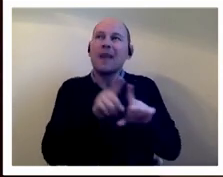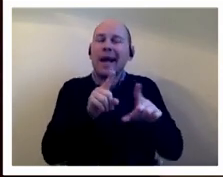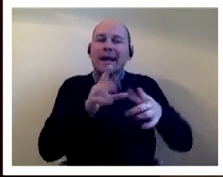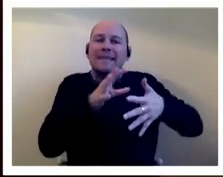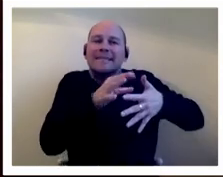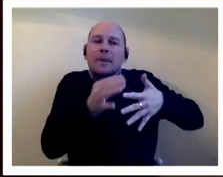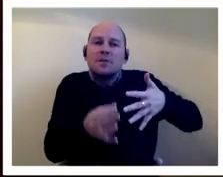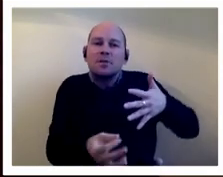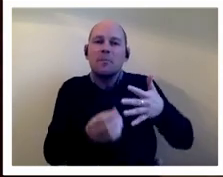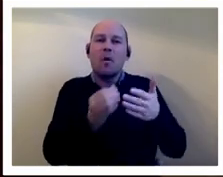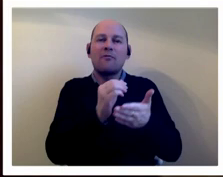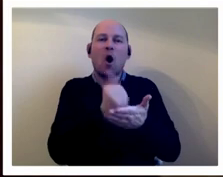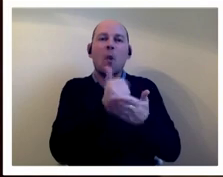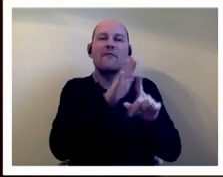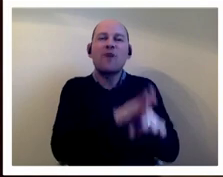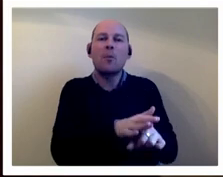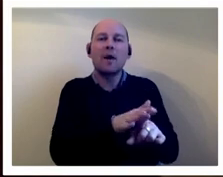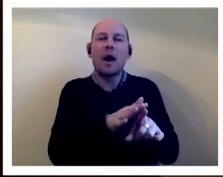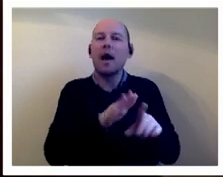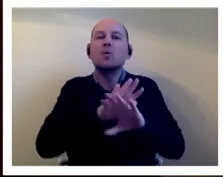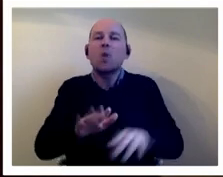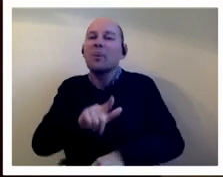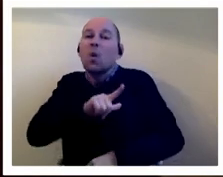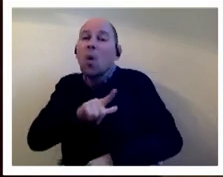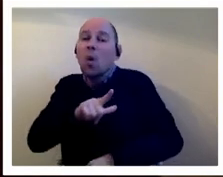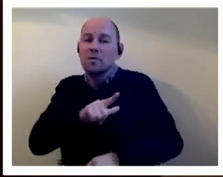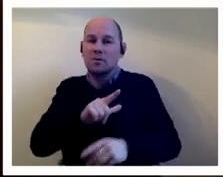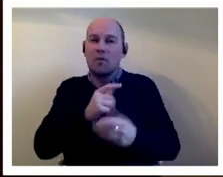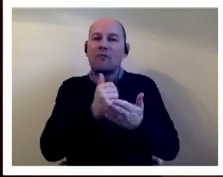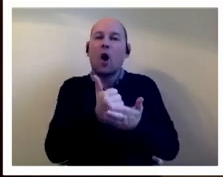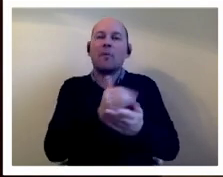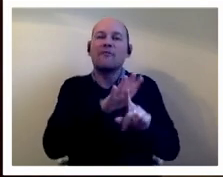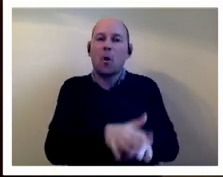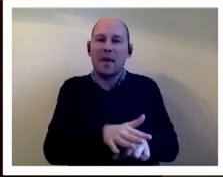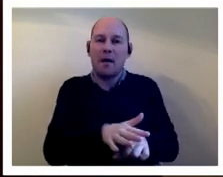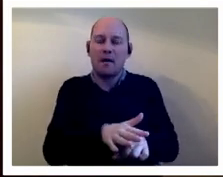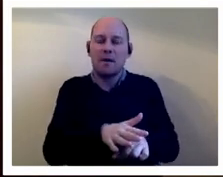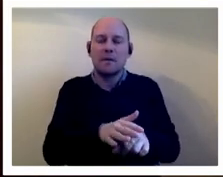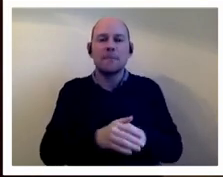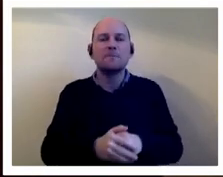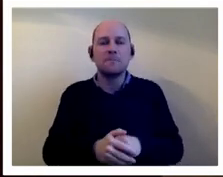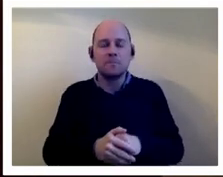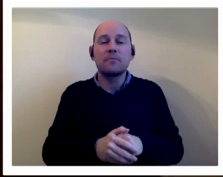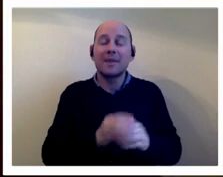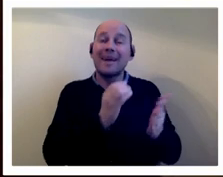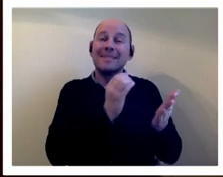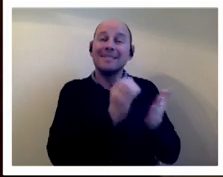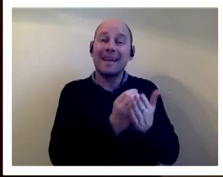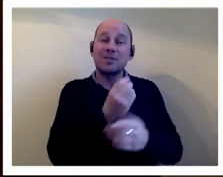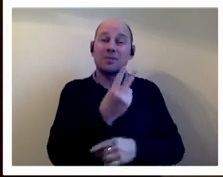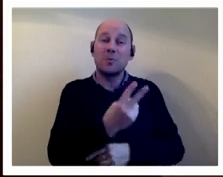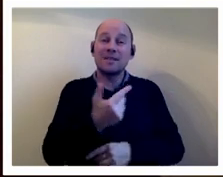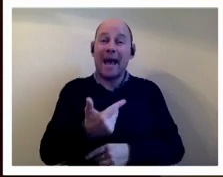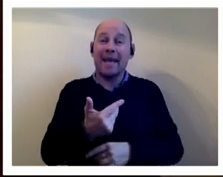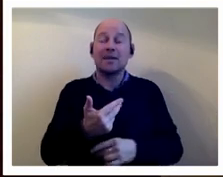homophobia it wasn't the cause of the homophobia if that makes sense um but you know even if section 28 hadn't happened there was still an